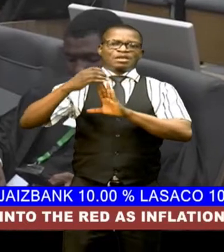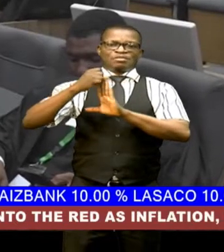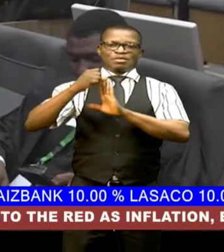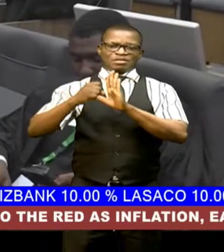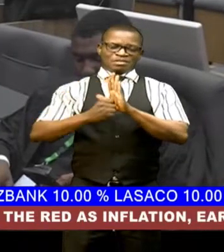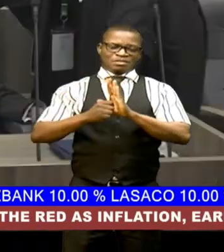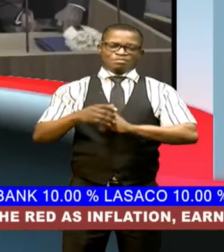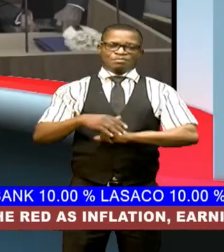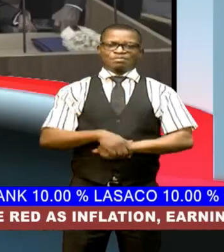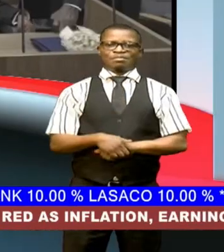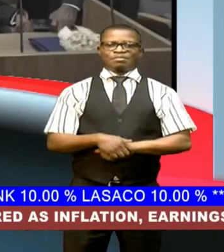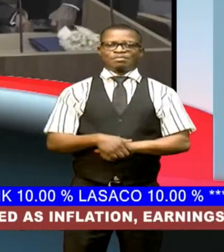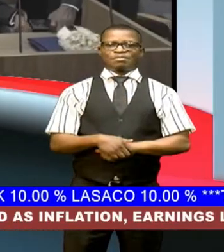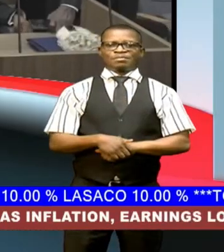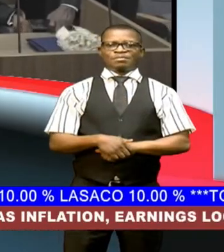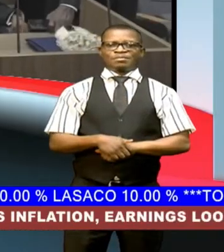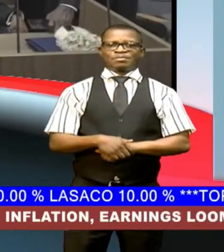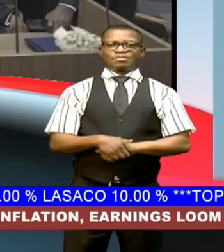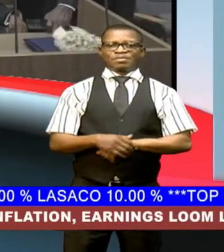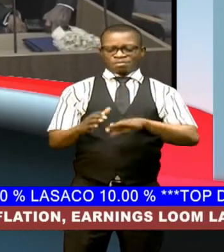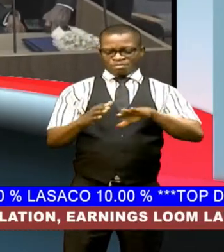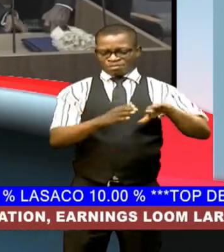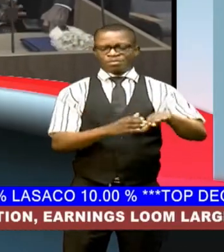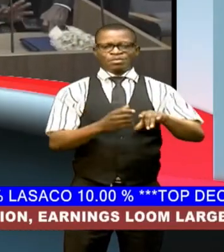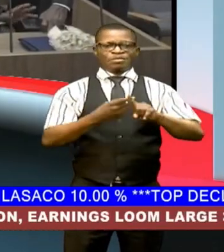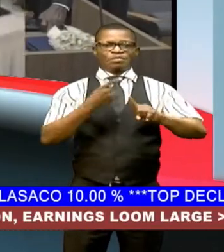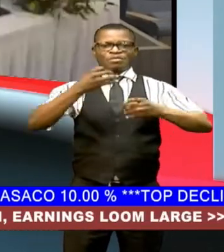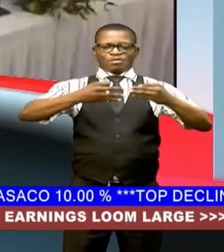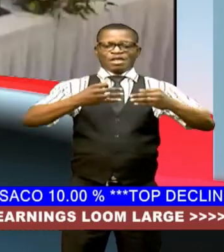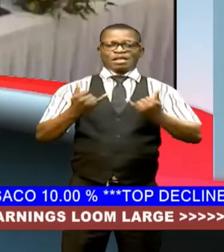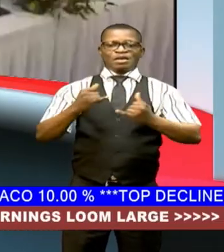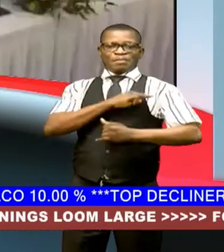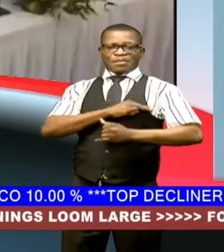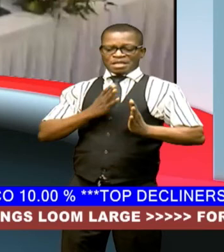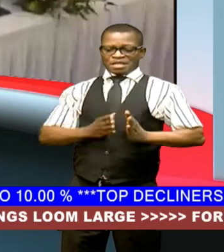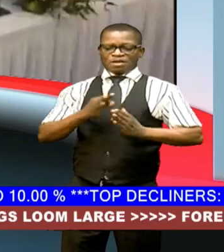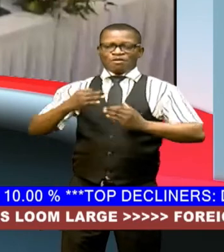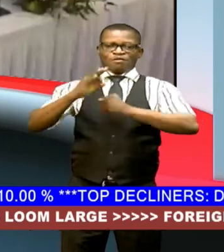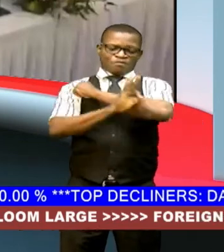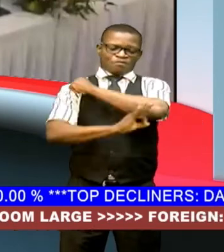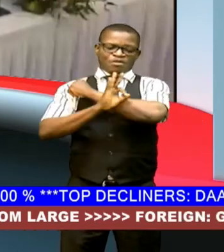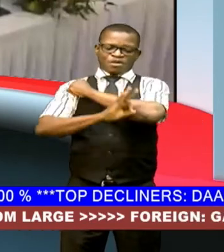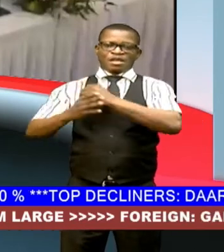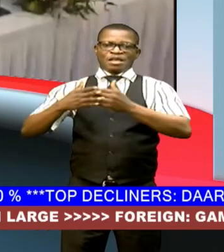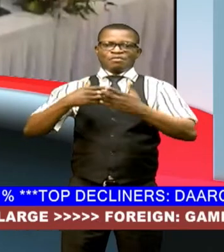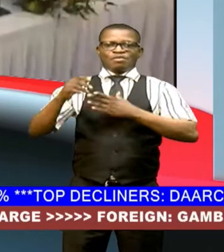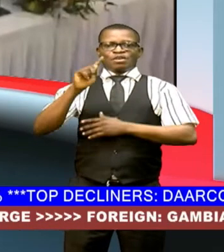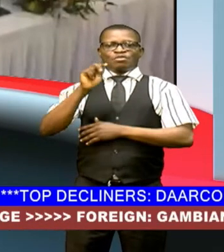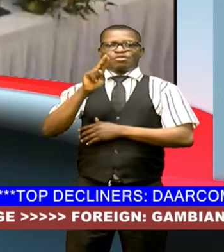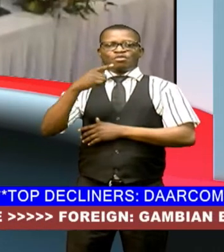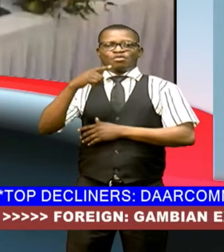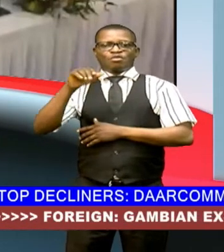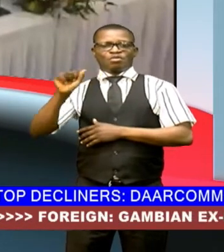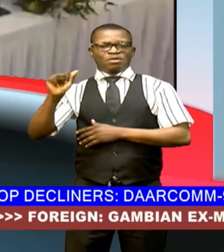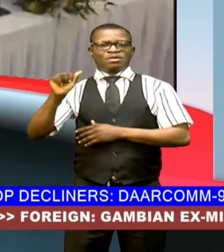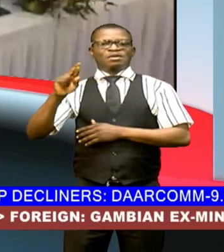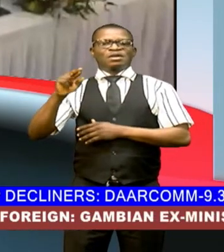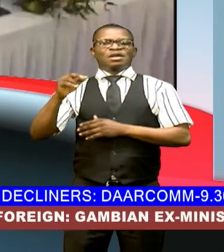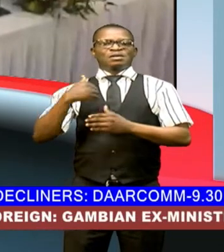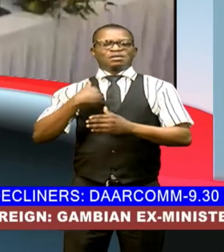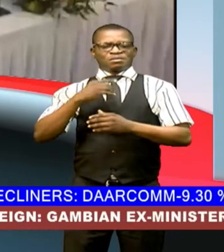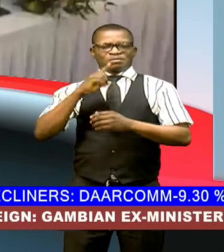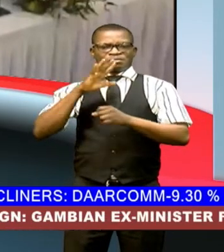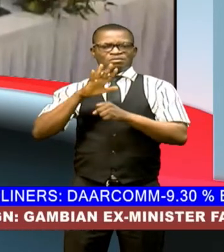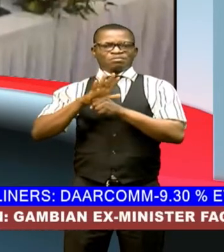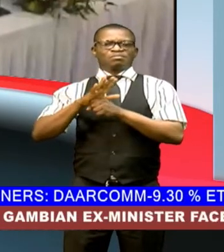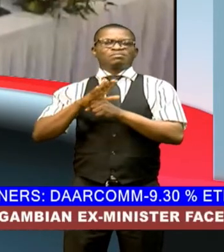away from the judiciary minister of foreign affairs yusuf tugar has assured intending programs of